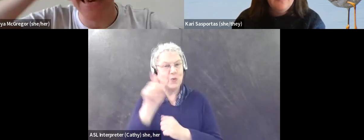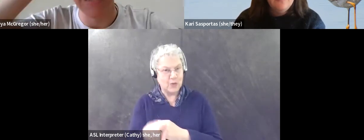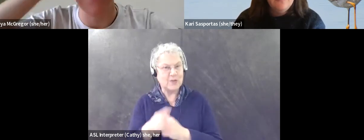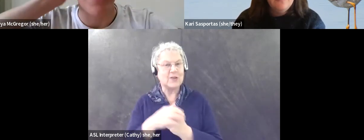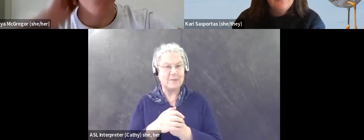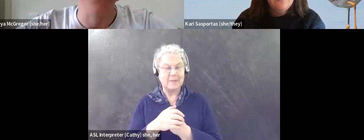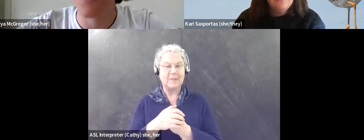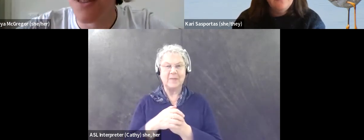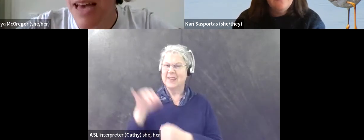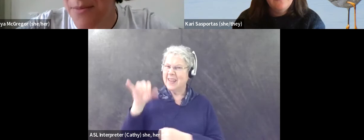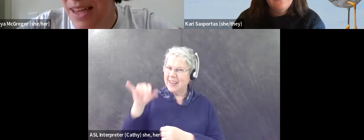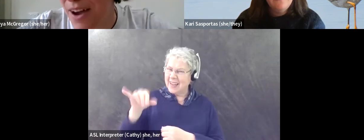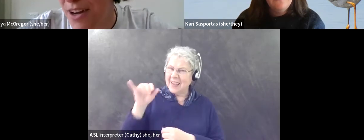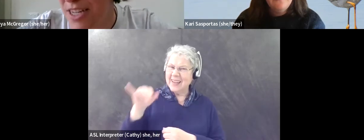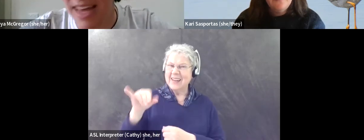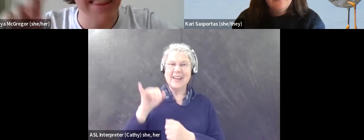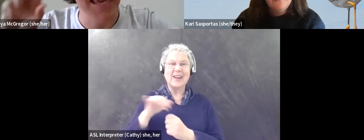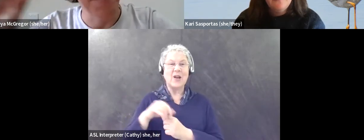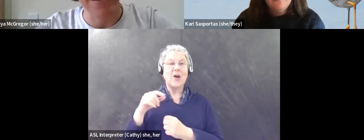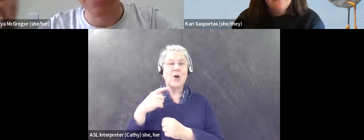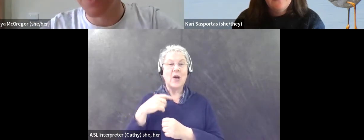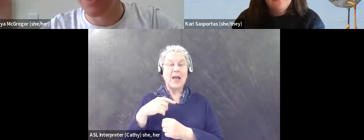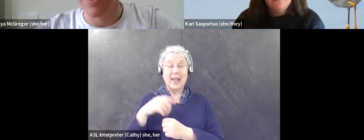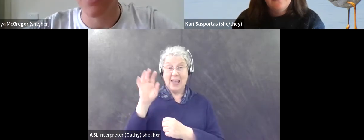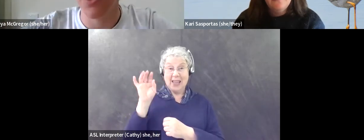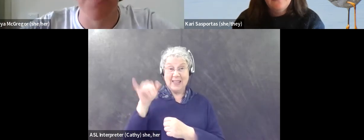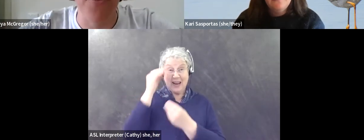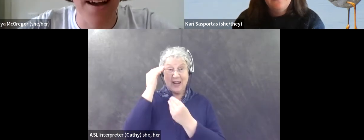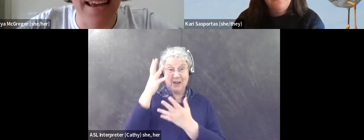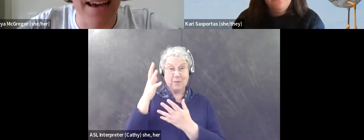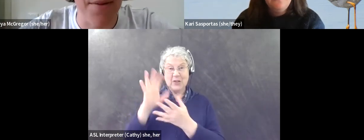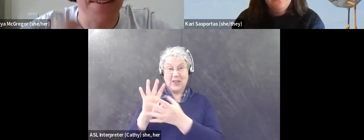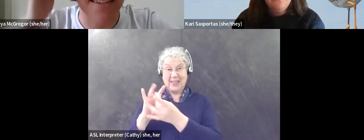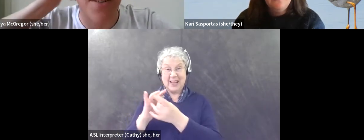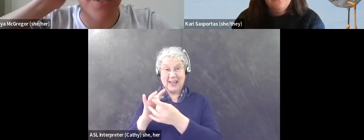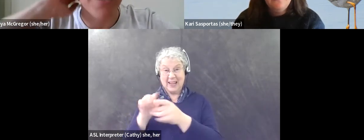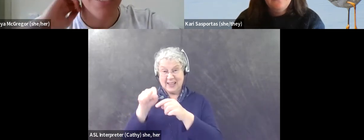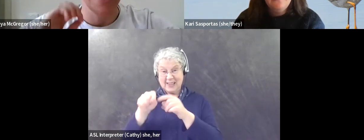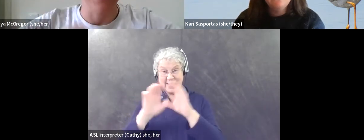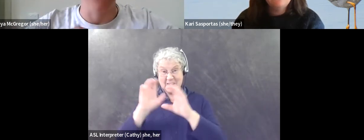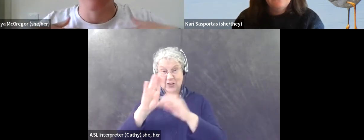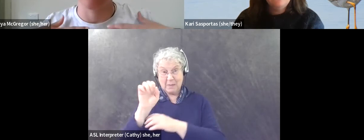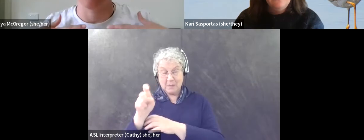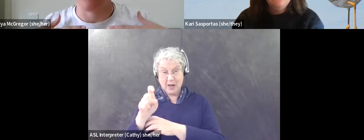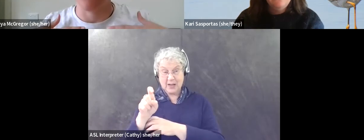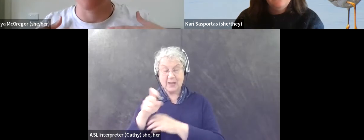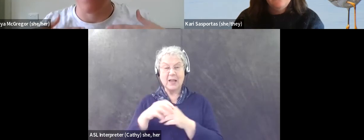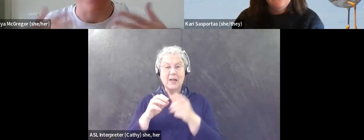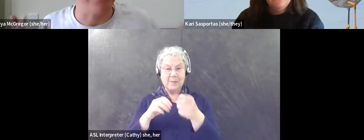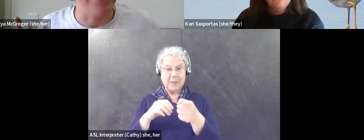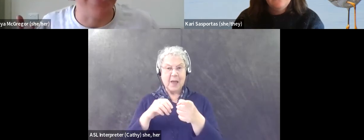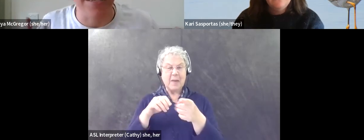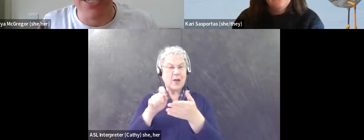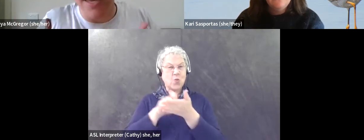Yeah, yeah, we, we also, um, encourage in that thing about the, the link I shared earlier about writing, um, event descriptions. If, if, um,